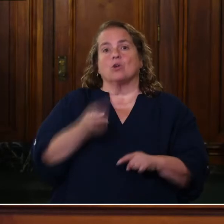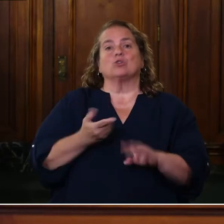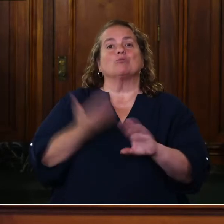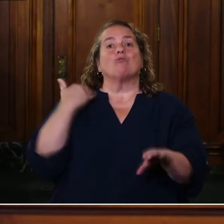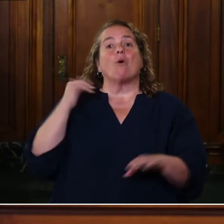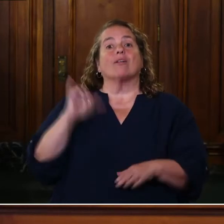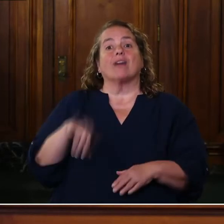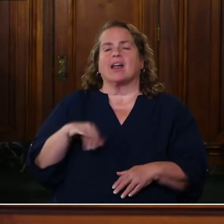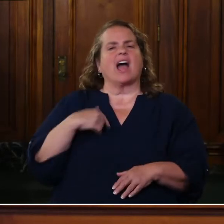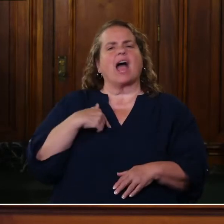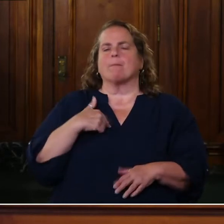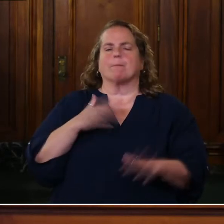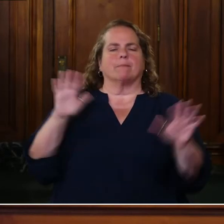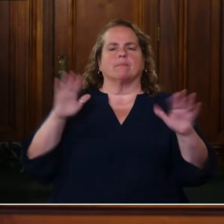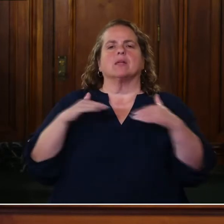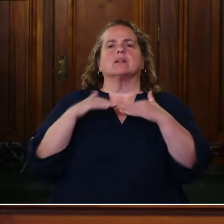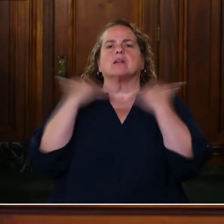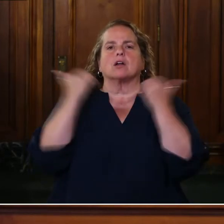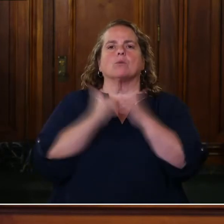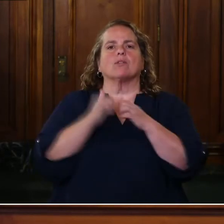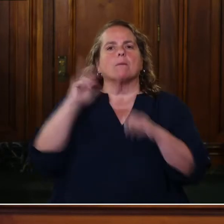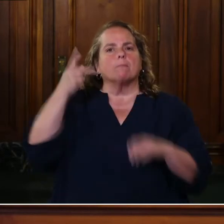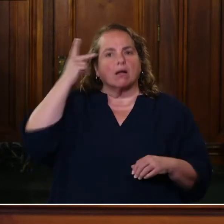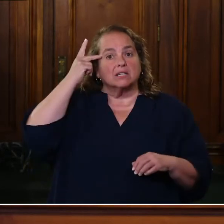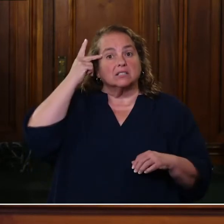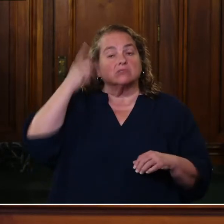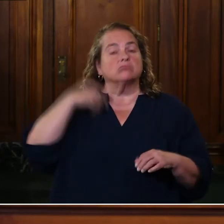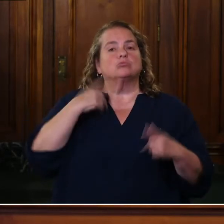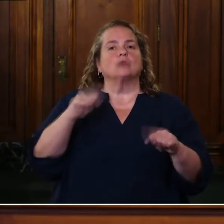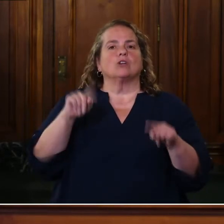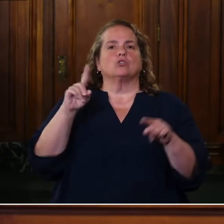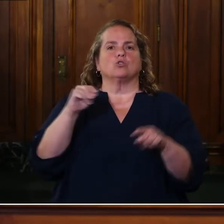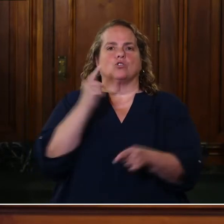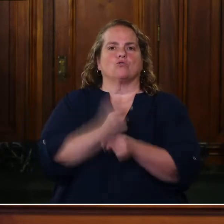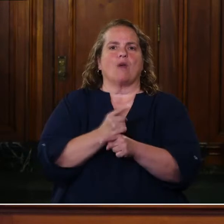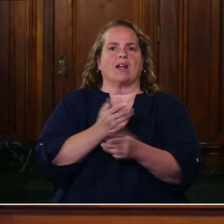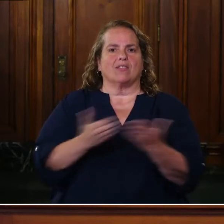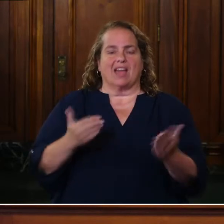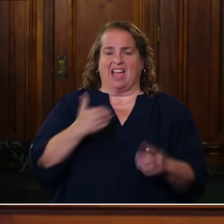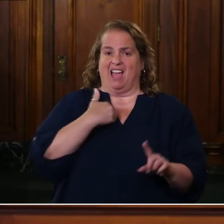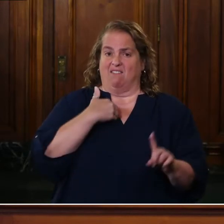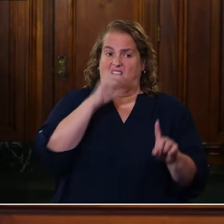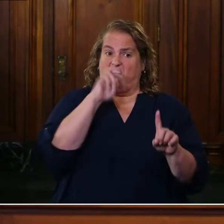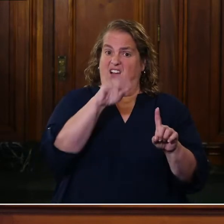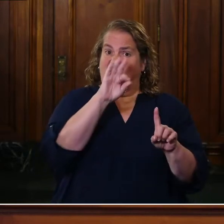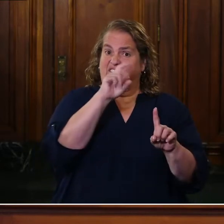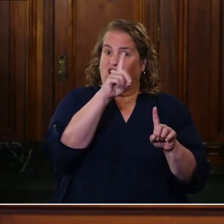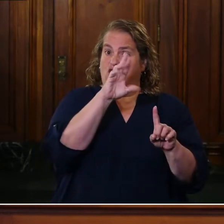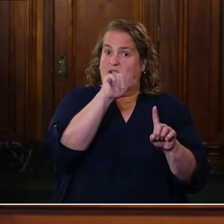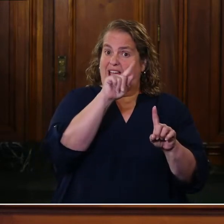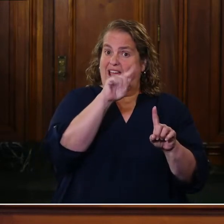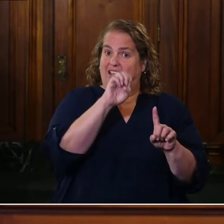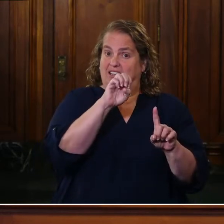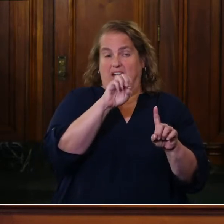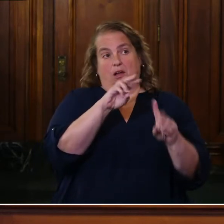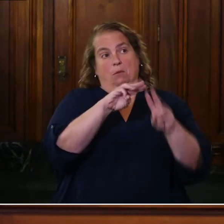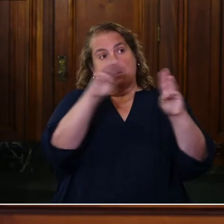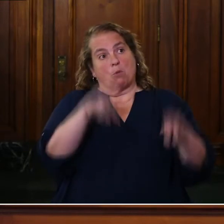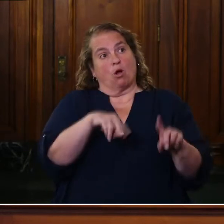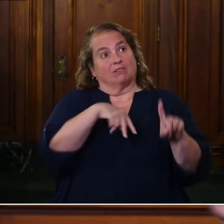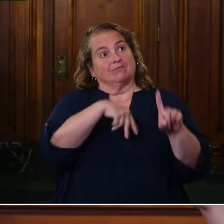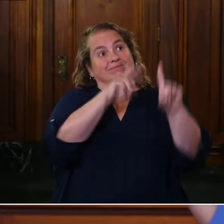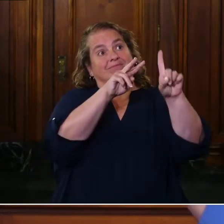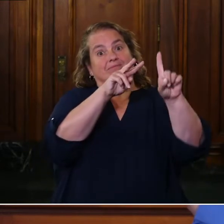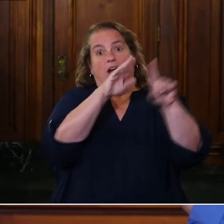past politics. I'm trying to do the right thing. And having a Confederate memorial, uh, Confederate monument, um, on, on,